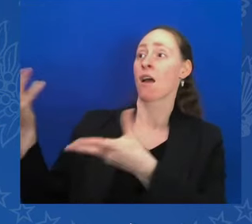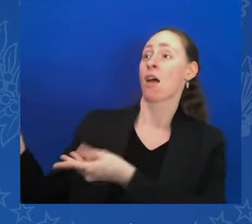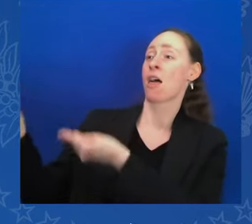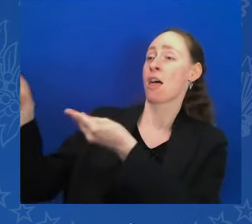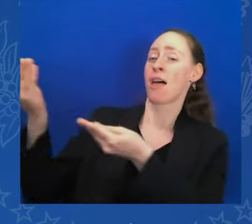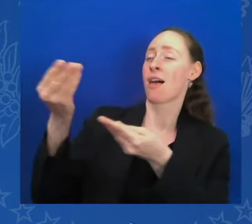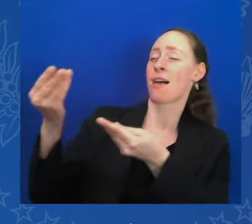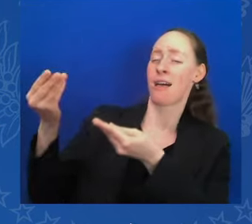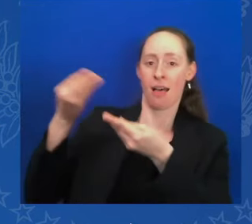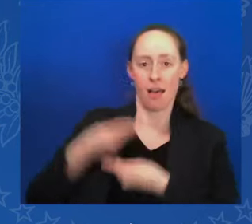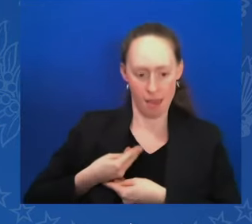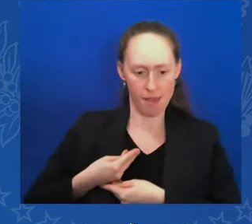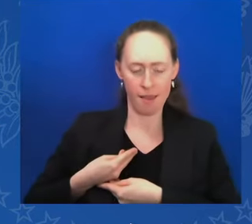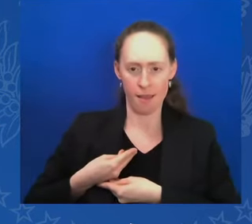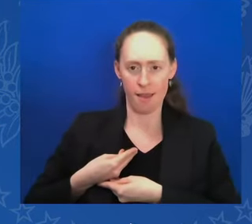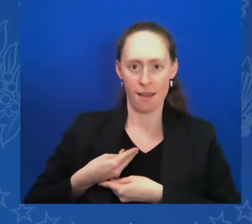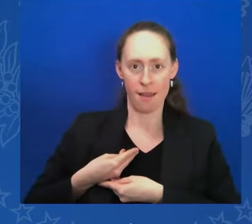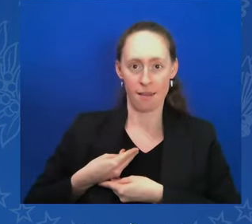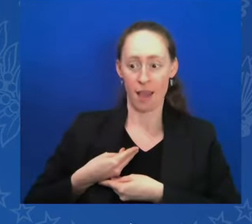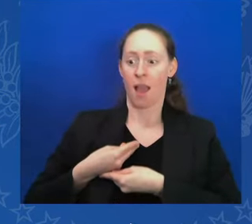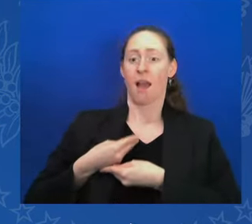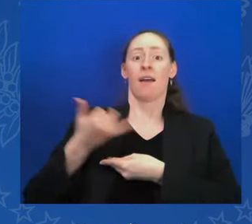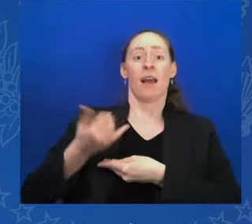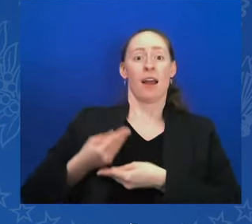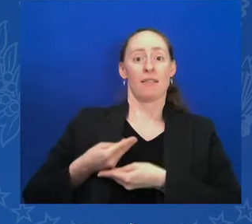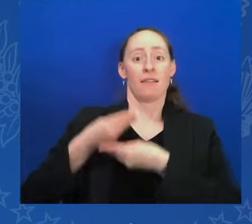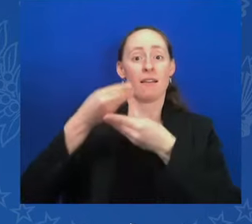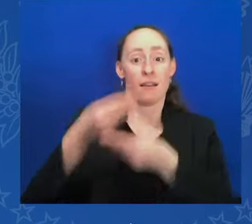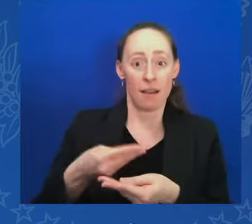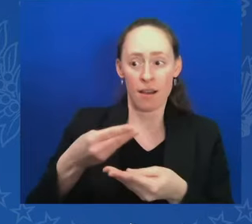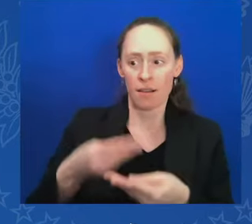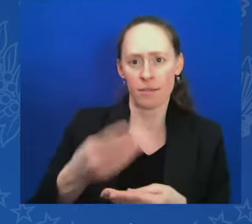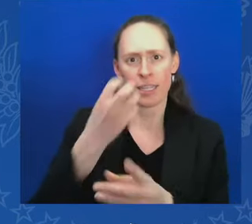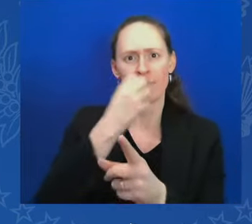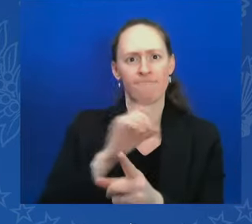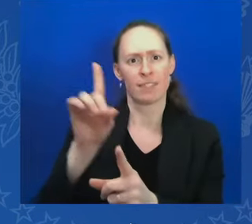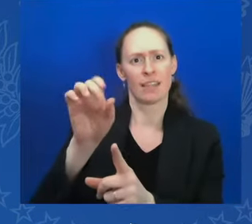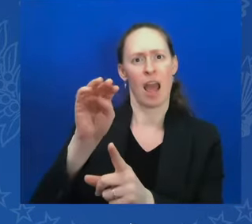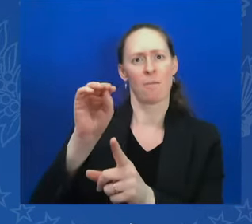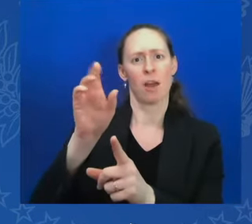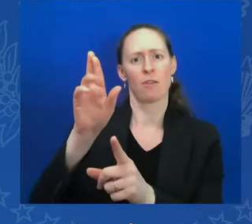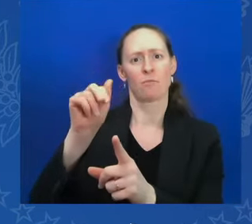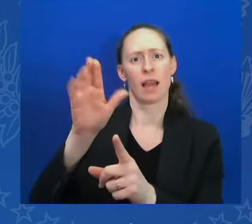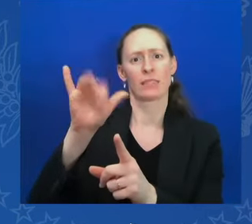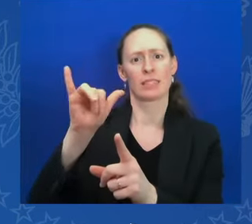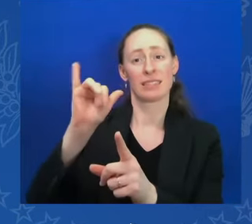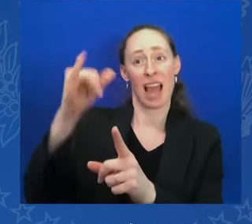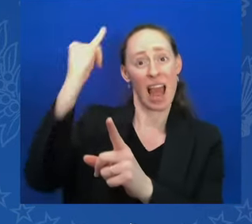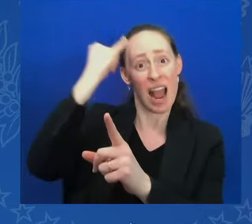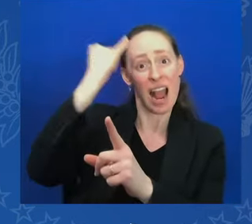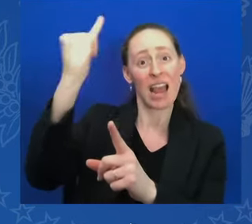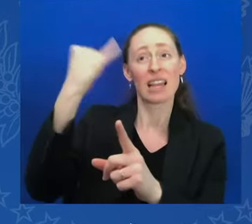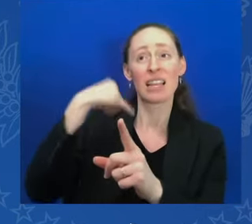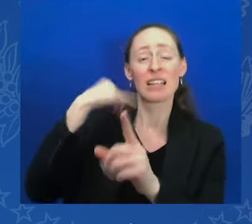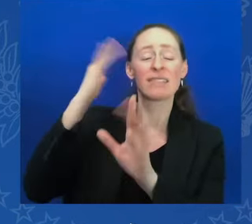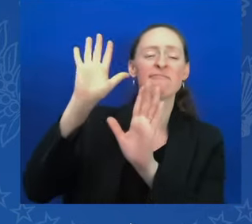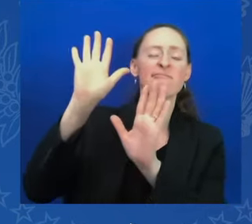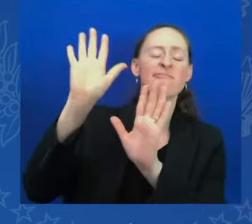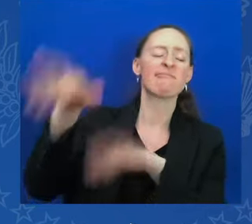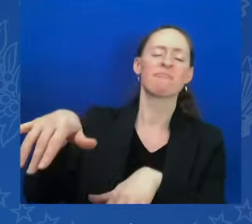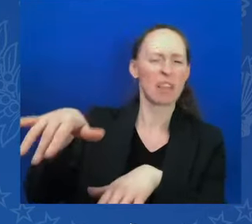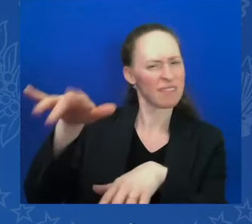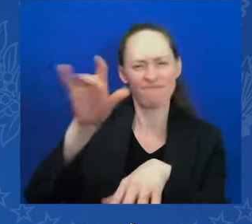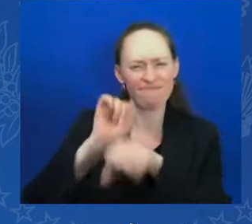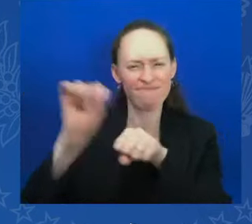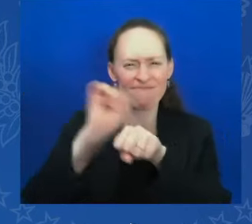We must be its champion. And that's as important today as it's ever been. And that's not hyperbole. So, I want to thank you all for being here to